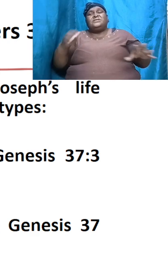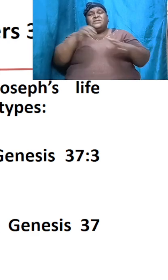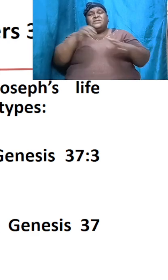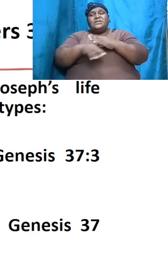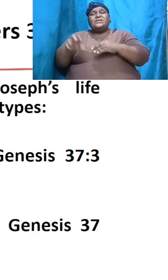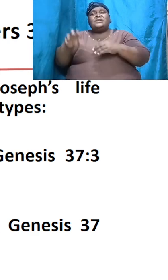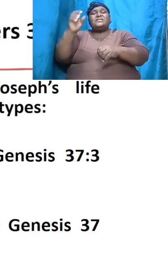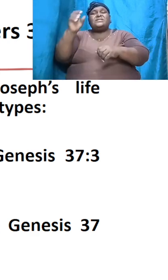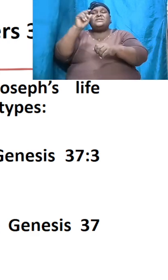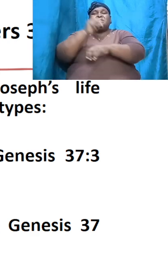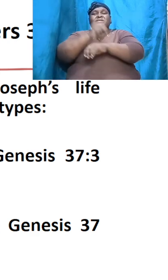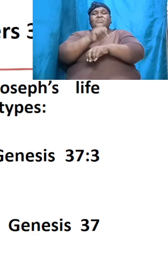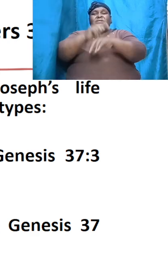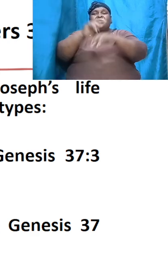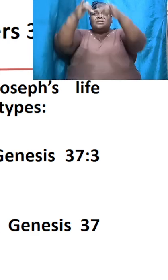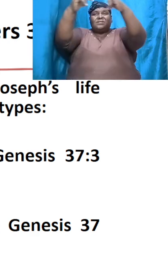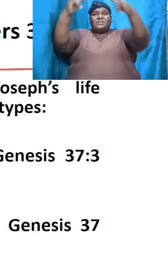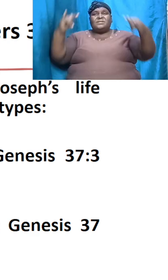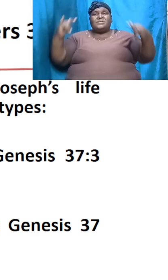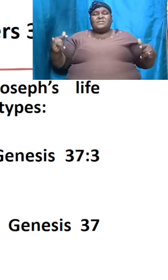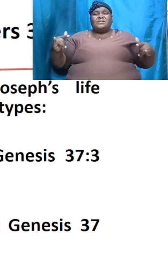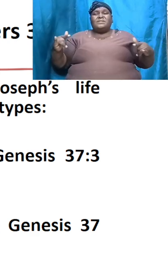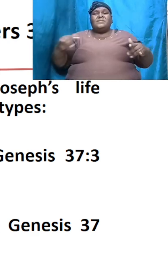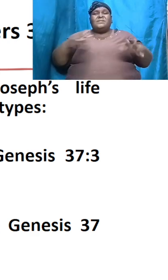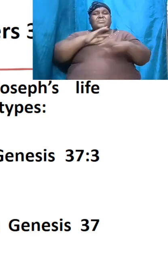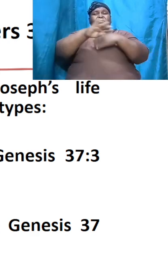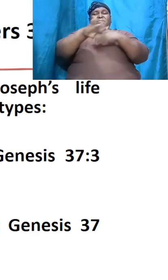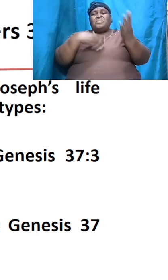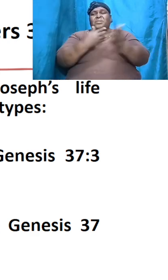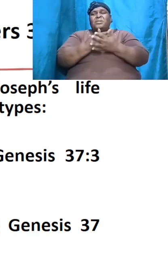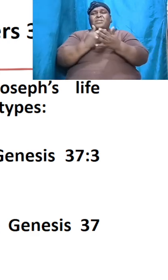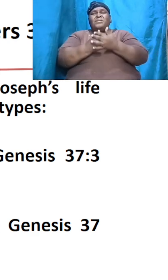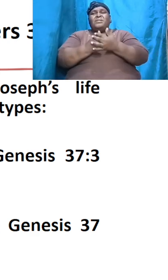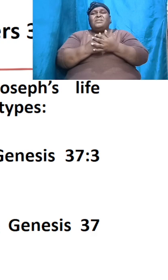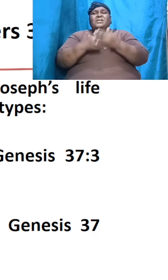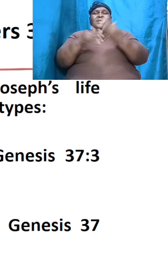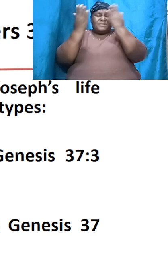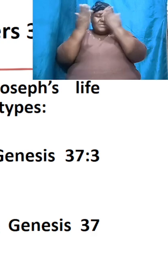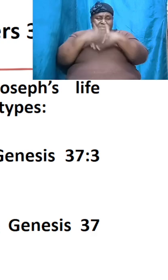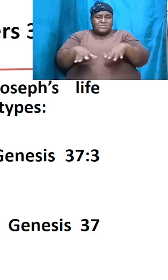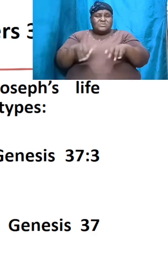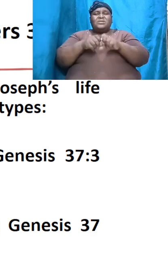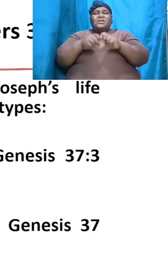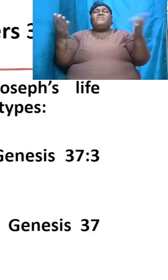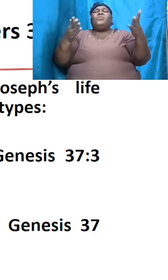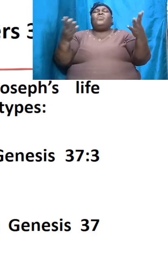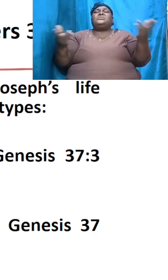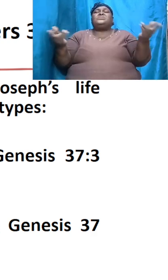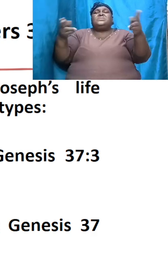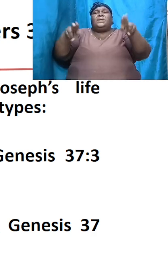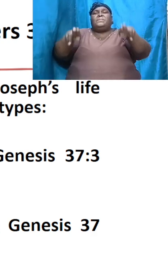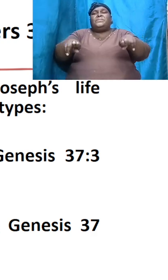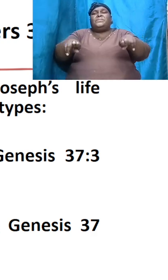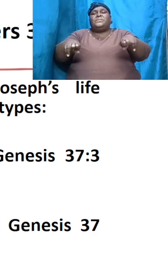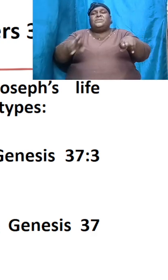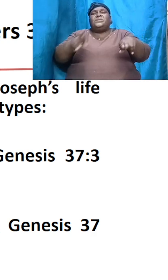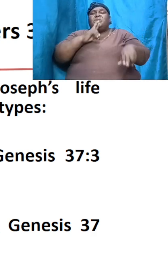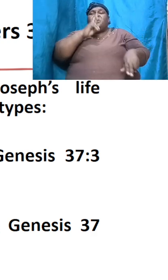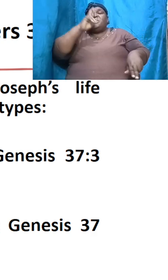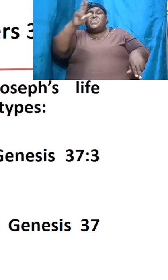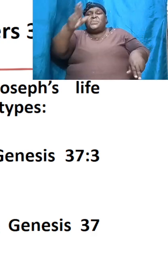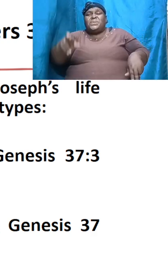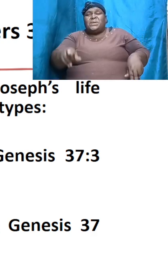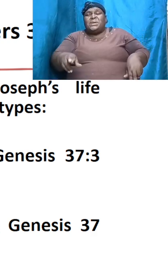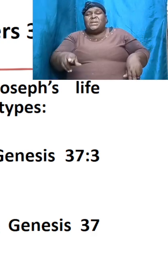tabernacle and the tent they were all a shadow of what was to come the reality was when